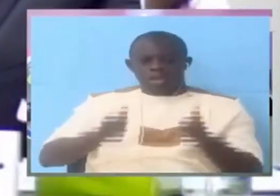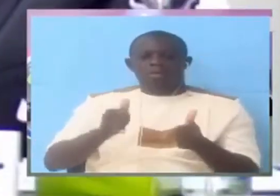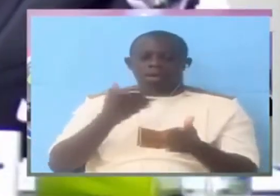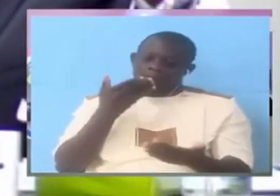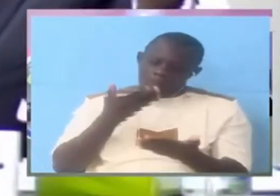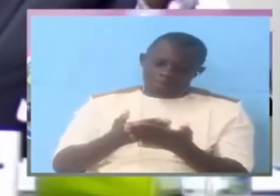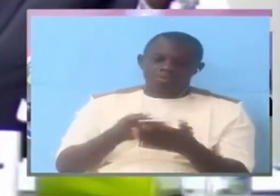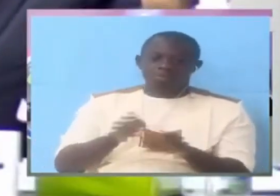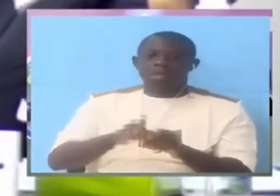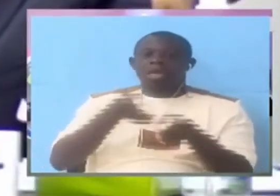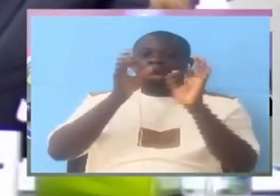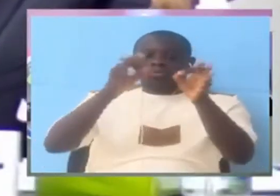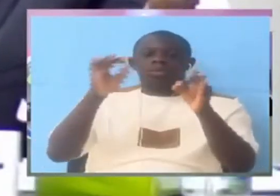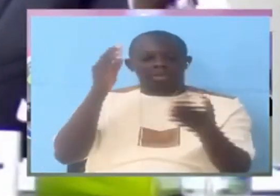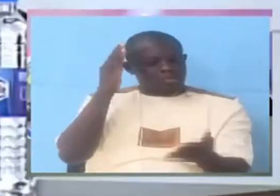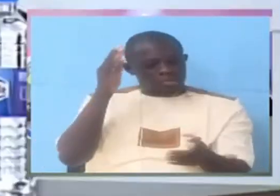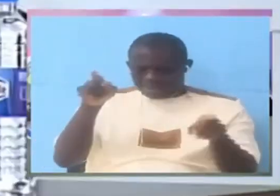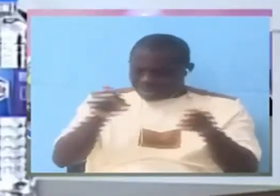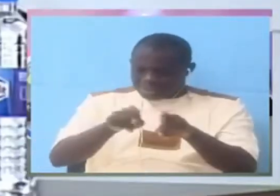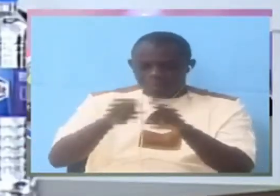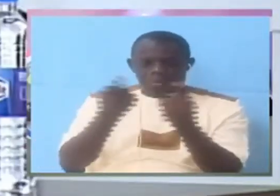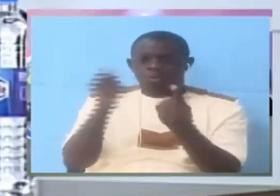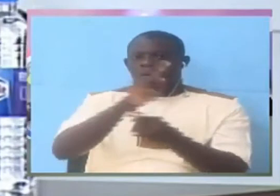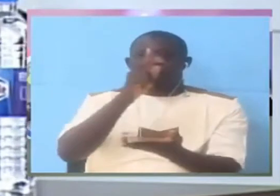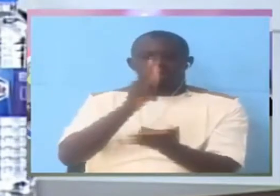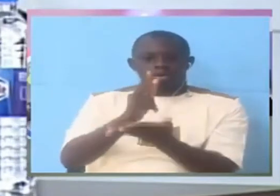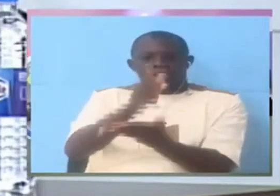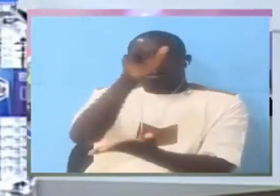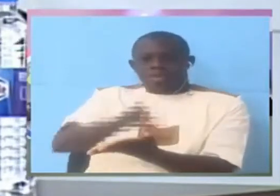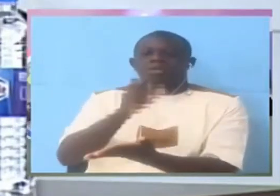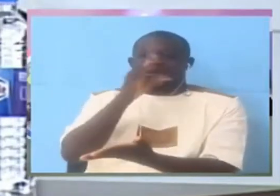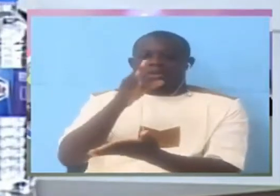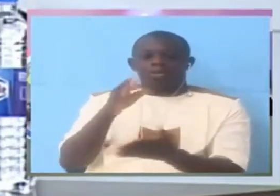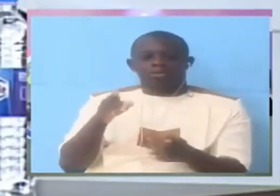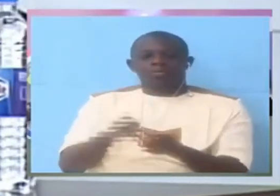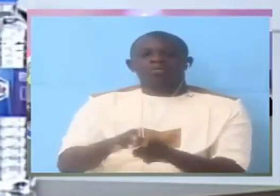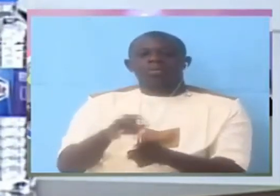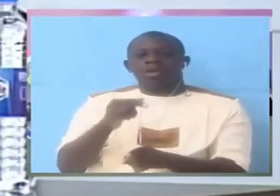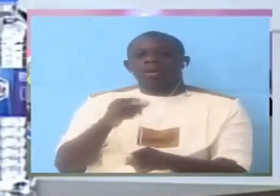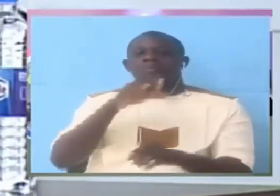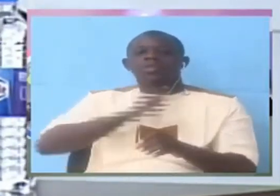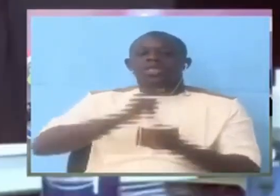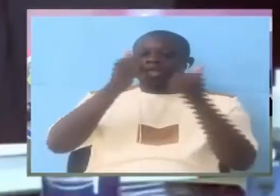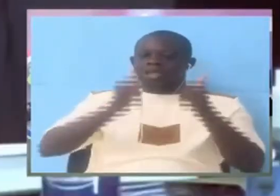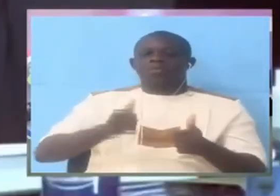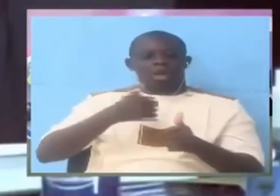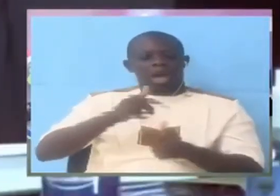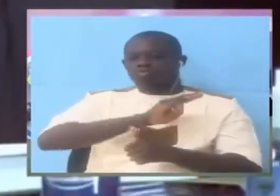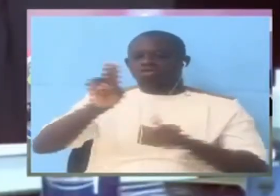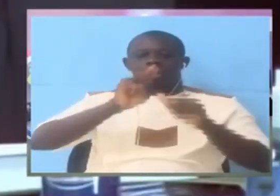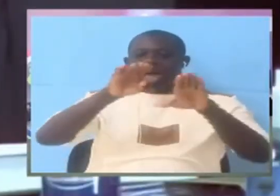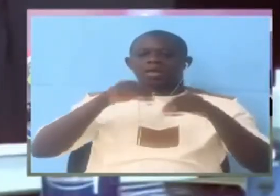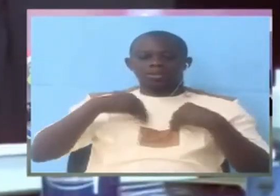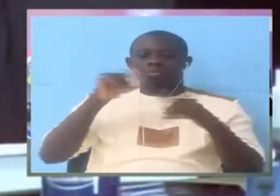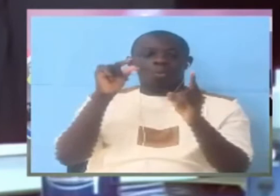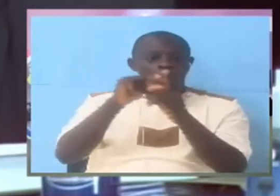what the witnesses say. I don't expect him, that word from him, that we are so notorious. Definitely, I don't. No witness. Give